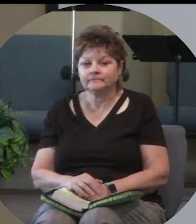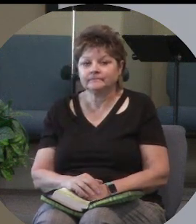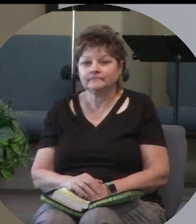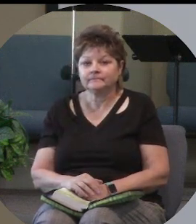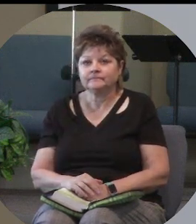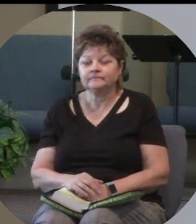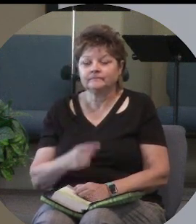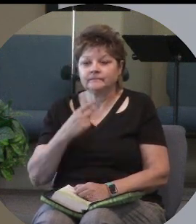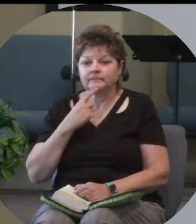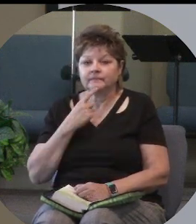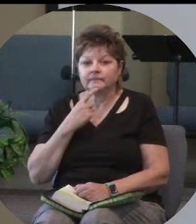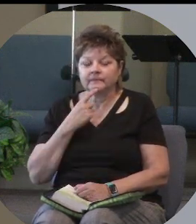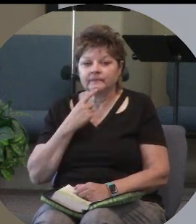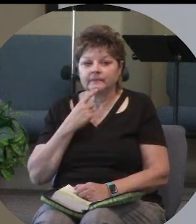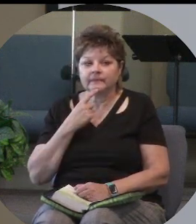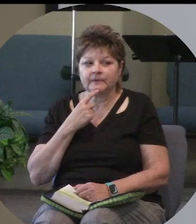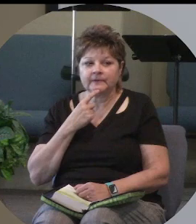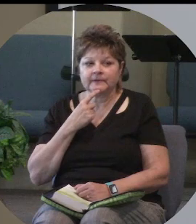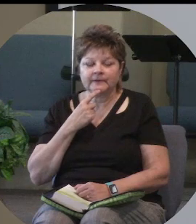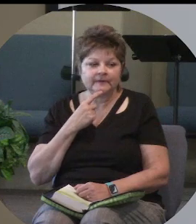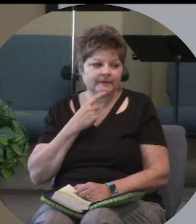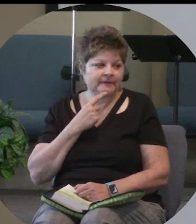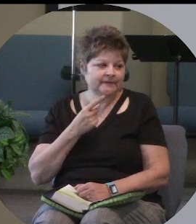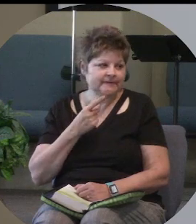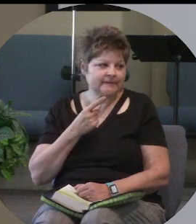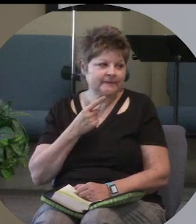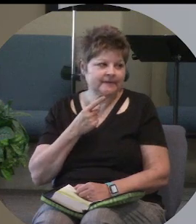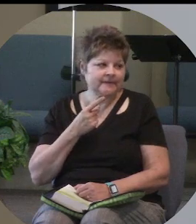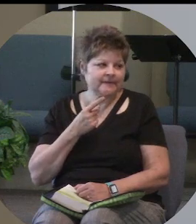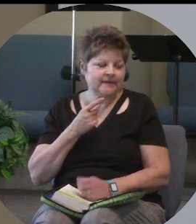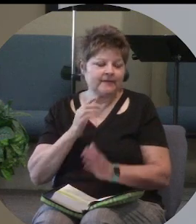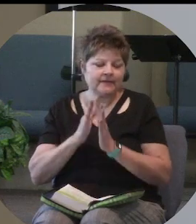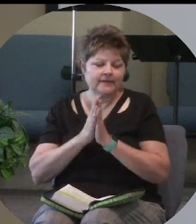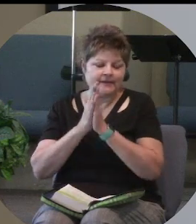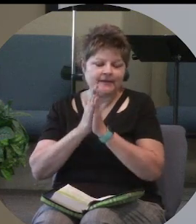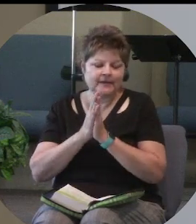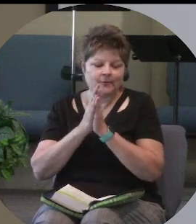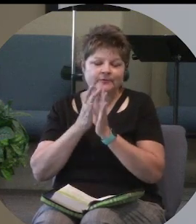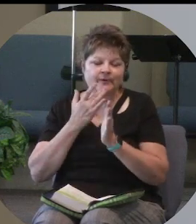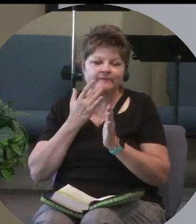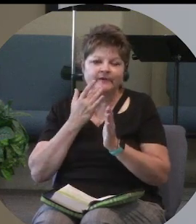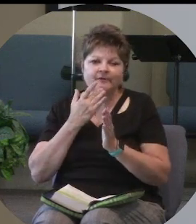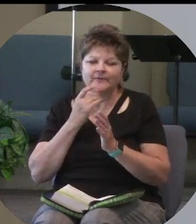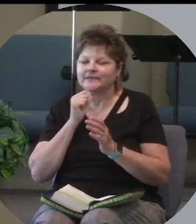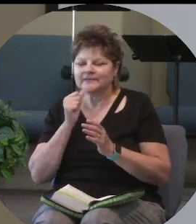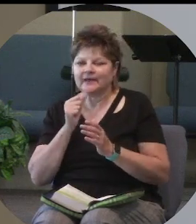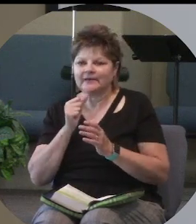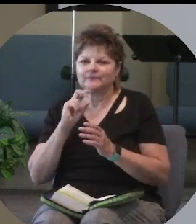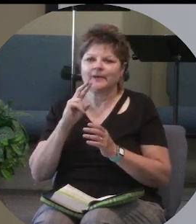I said the near one was my favorite it's not second favorite. This is all through scripture